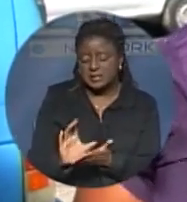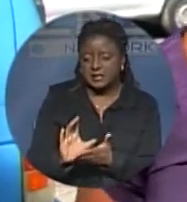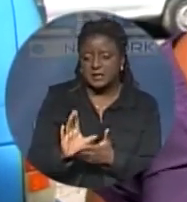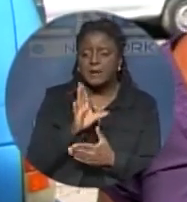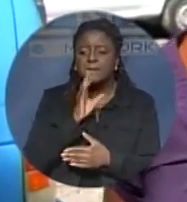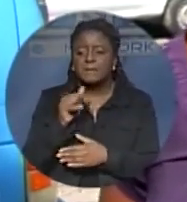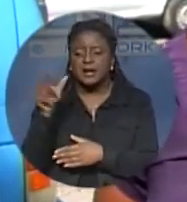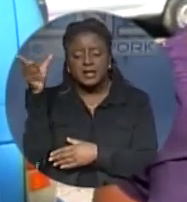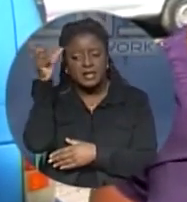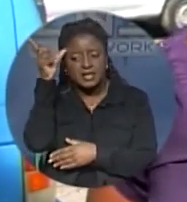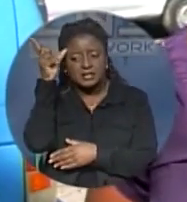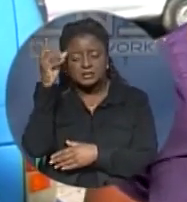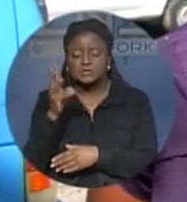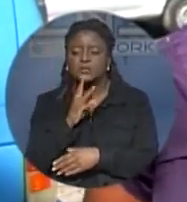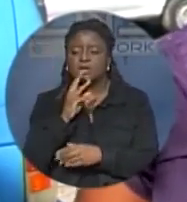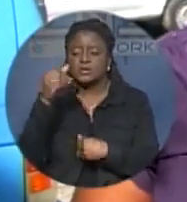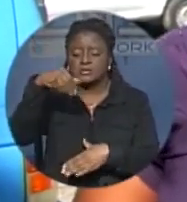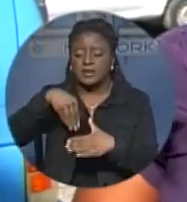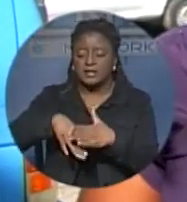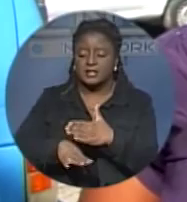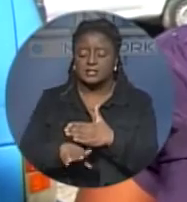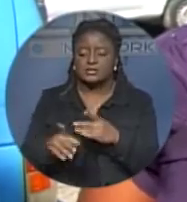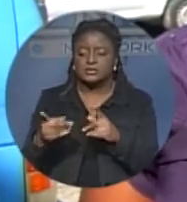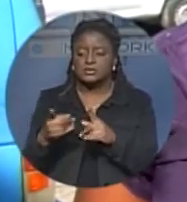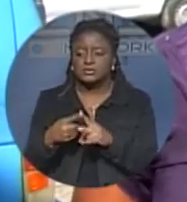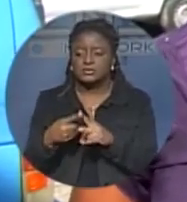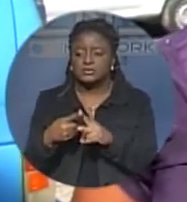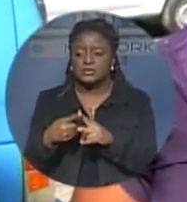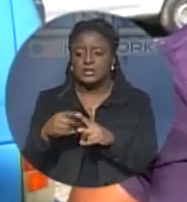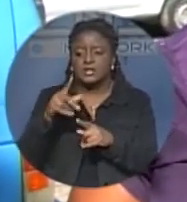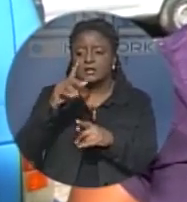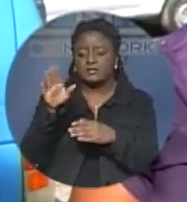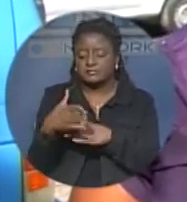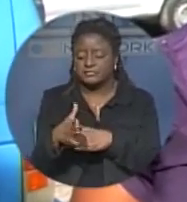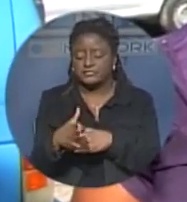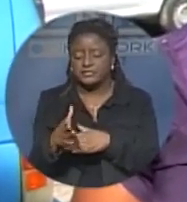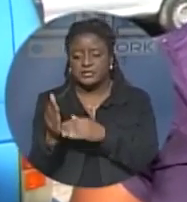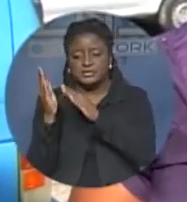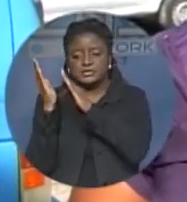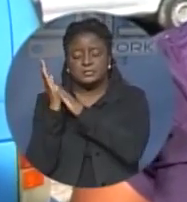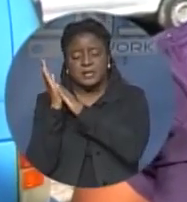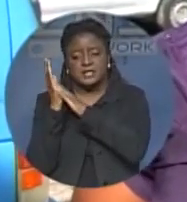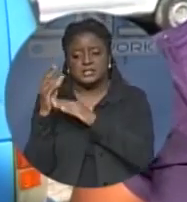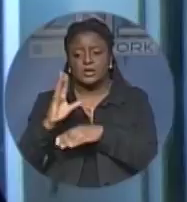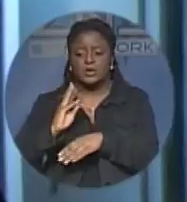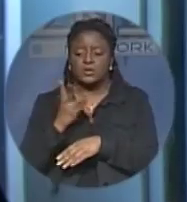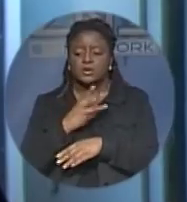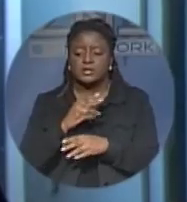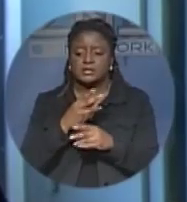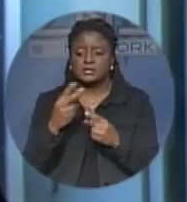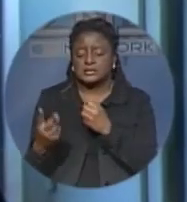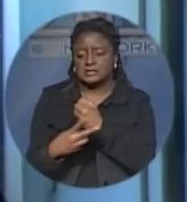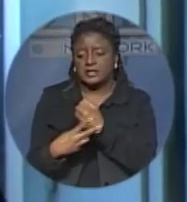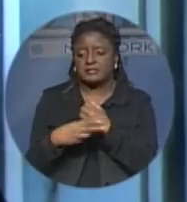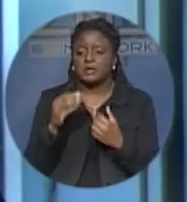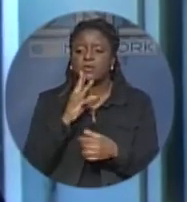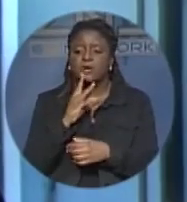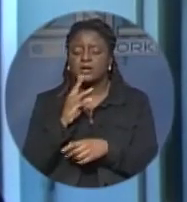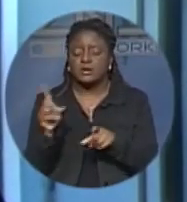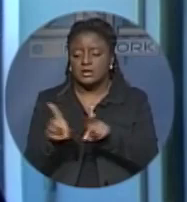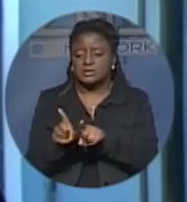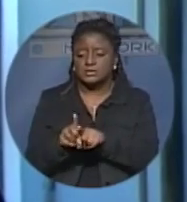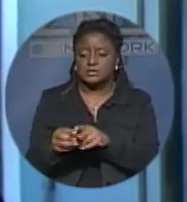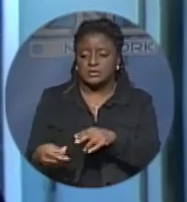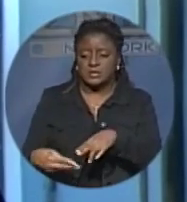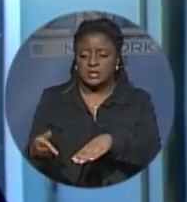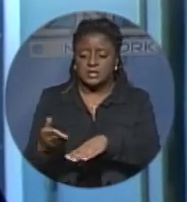it goes right back into the tilapia beds. So we're conserving water as well as we are increasing food security. The programs at the Island